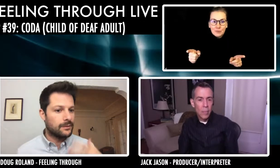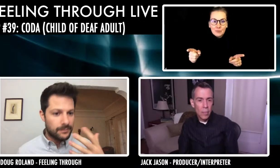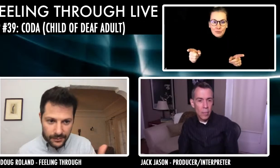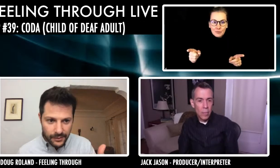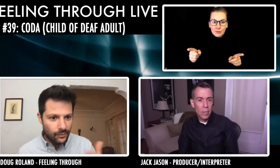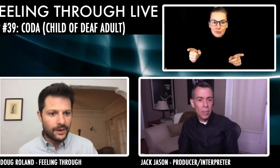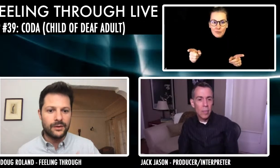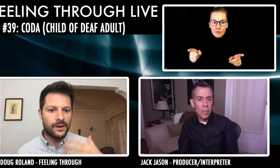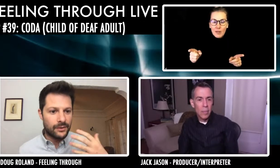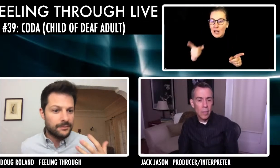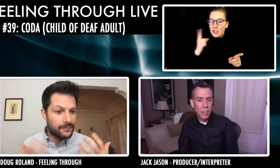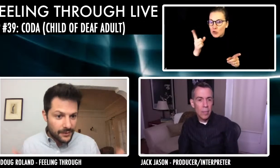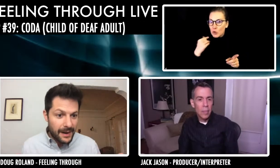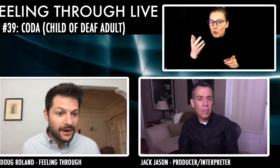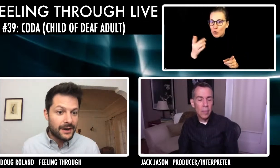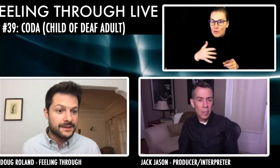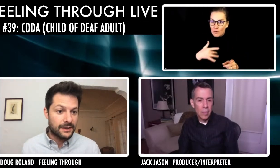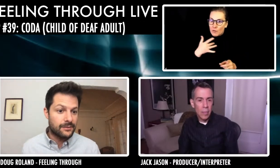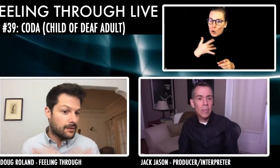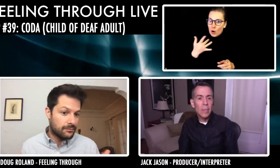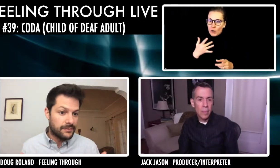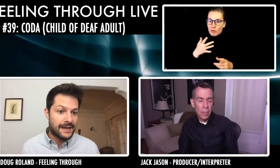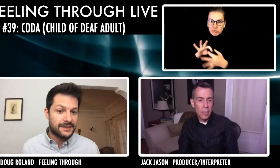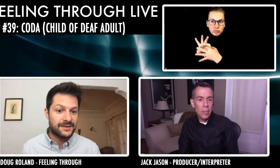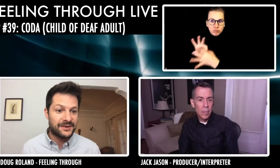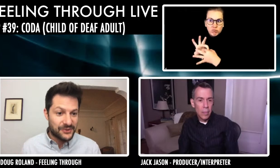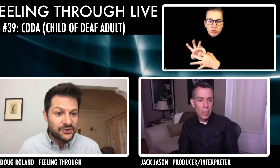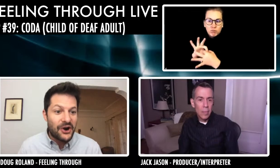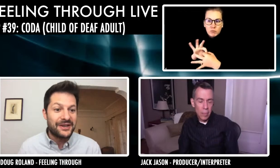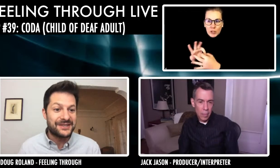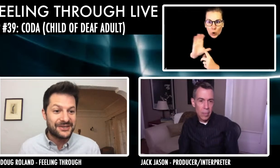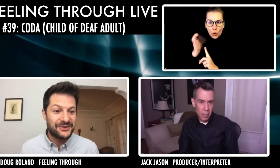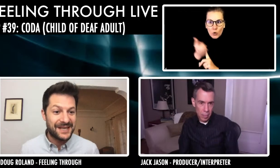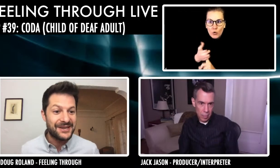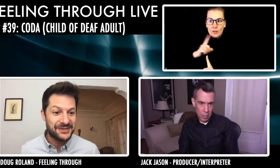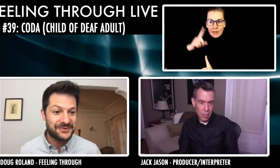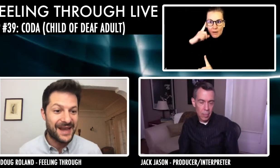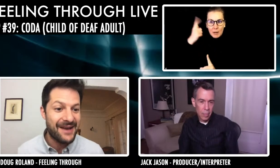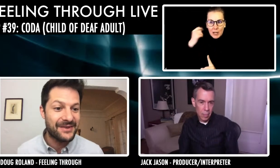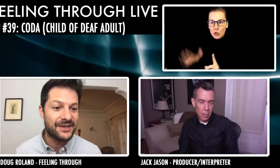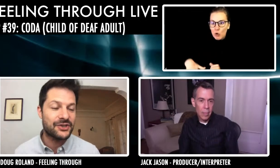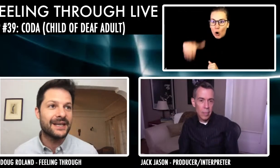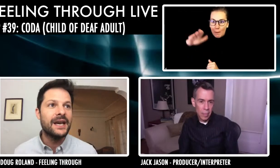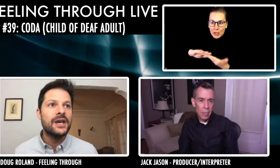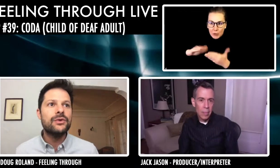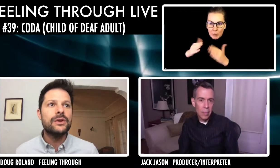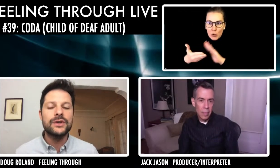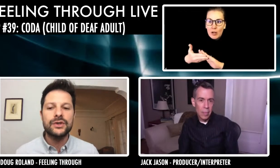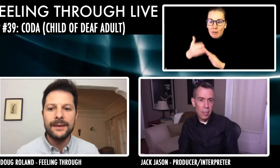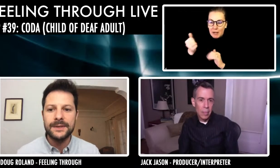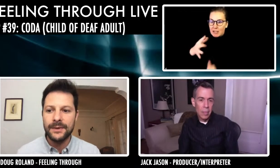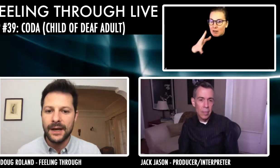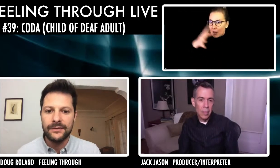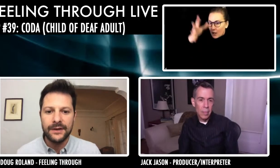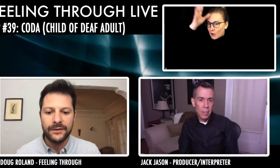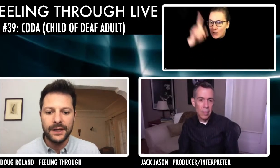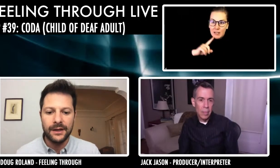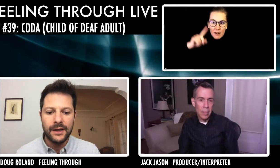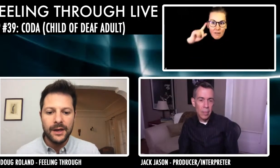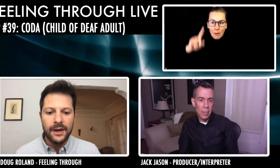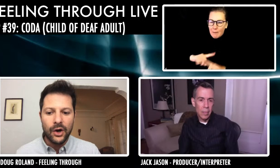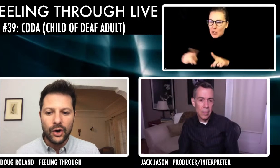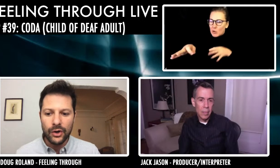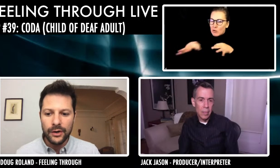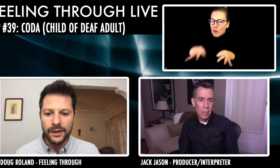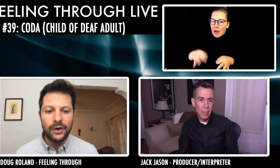because of your, where, you know, your, your parents and, and that's the strongest associations we have initially. You, you described something that I've definitely